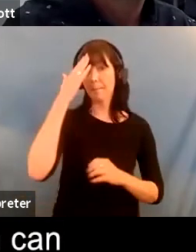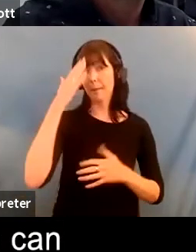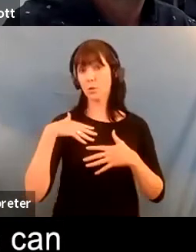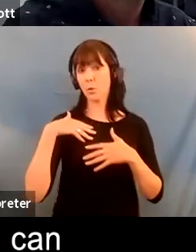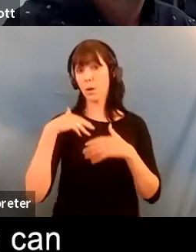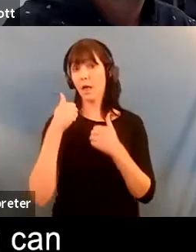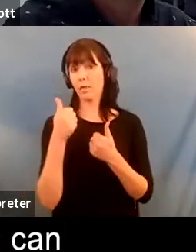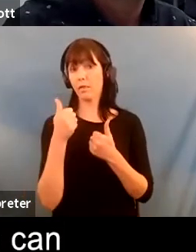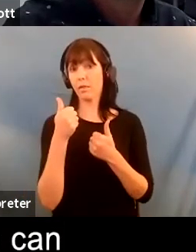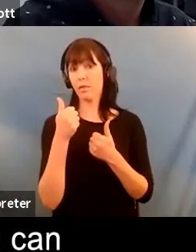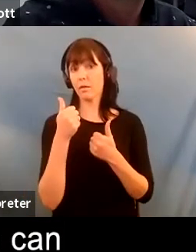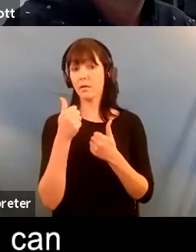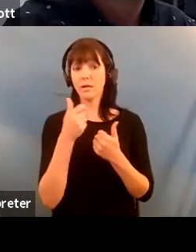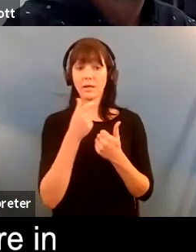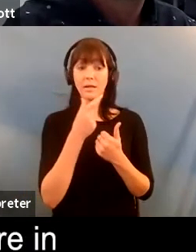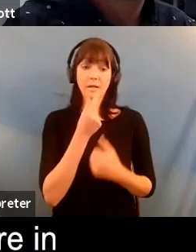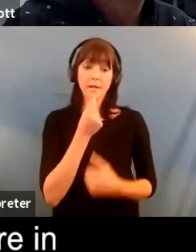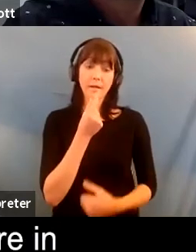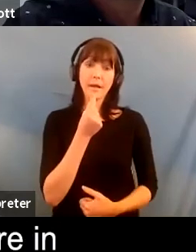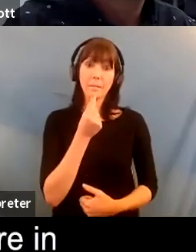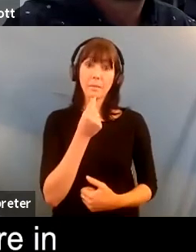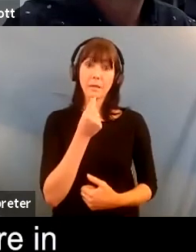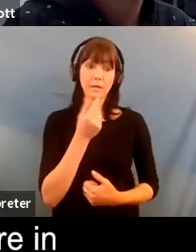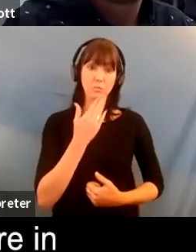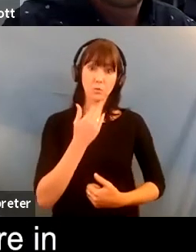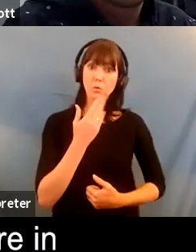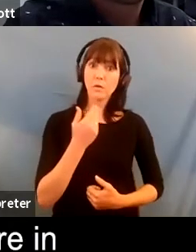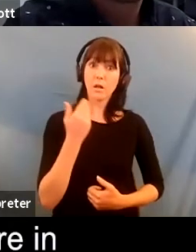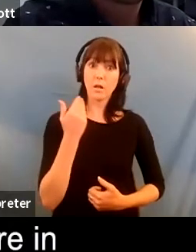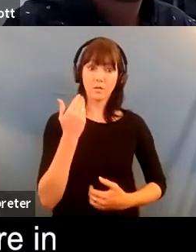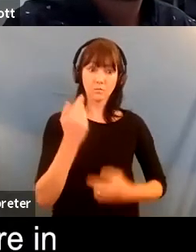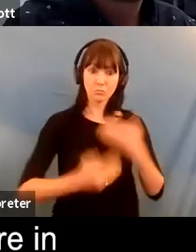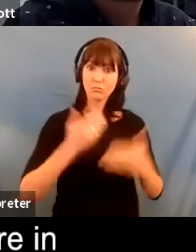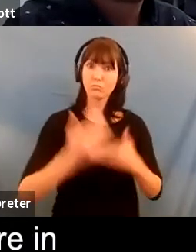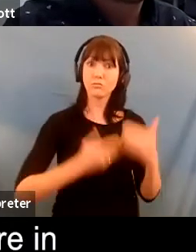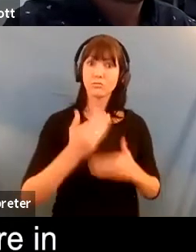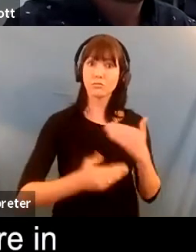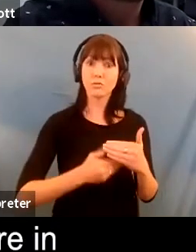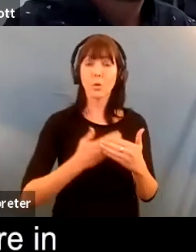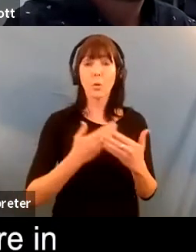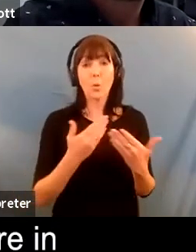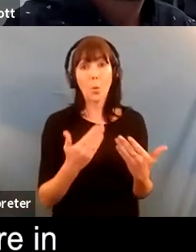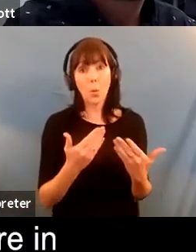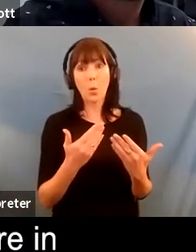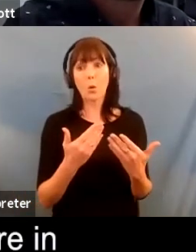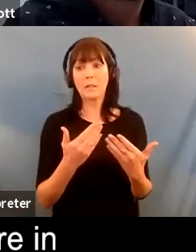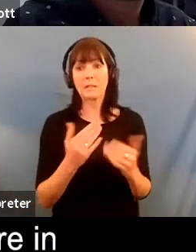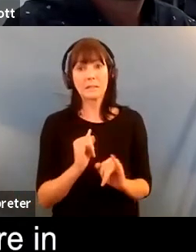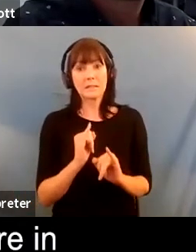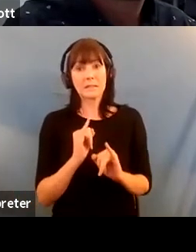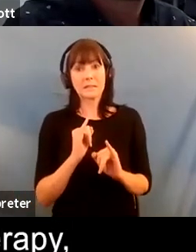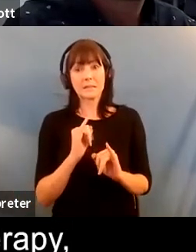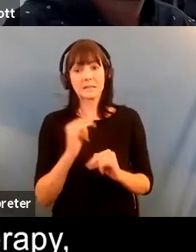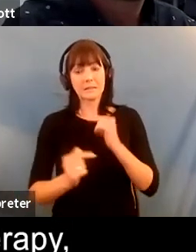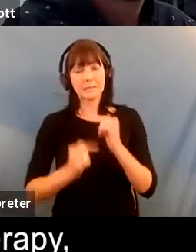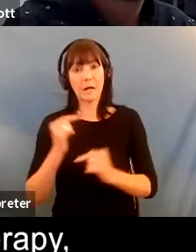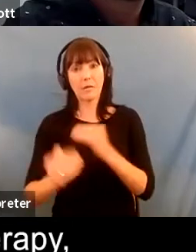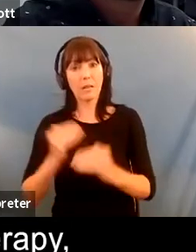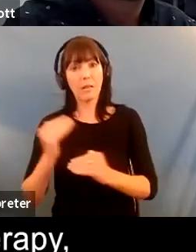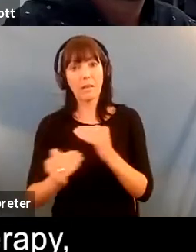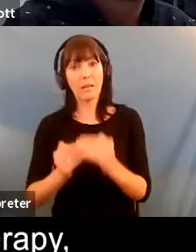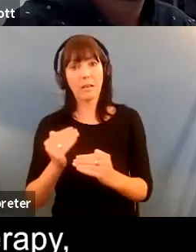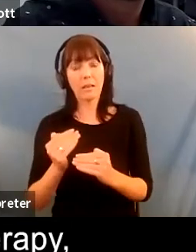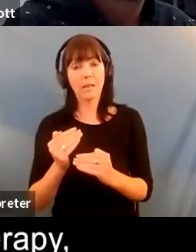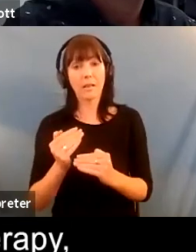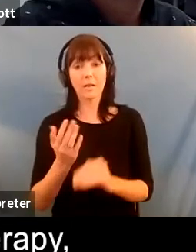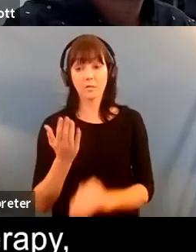up in very good spirals or slightly unfortunate spirals and when they're in the unfortunate spirals i have only learned in recent